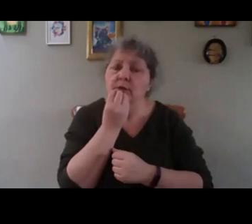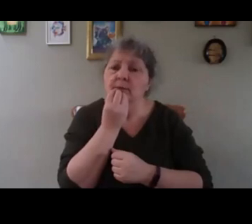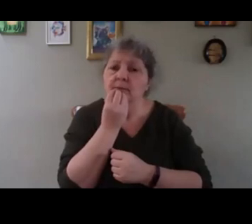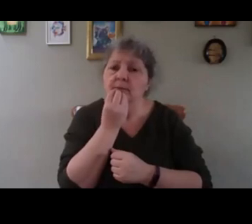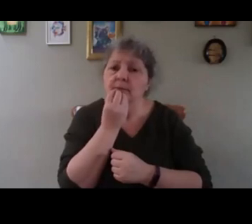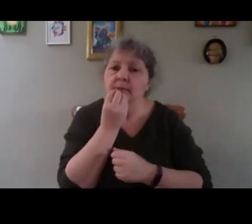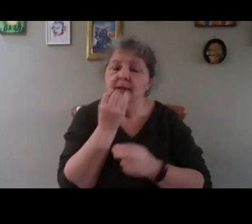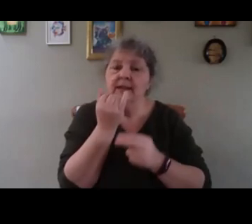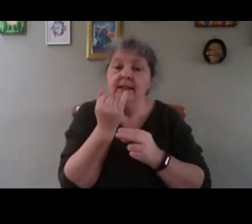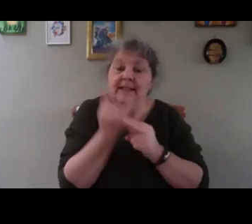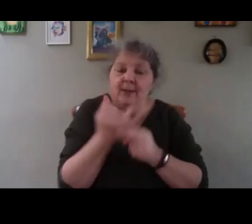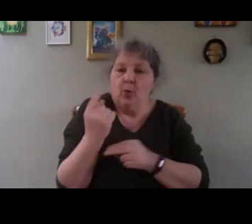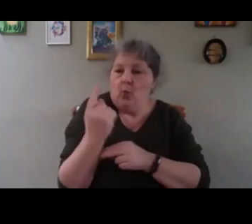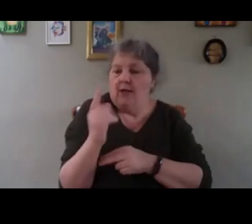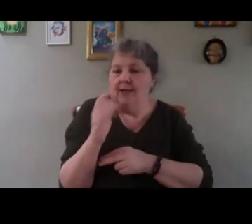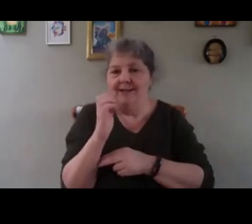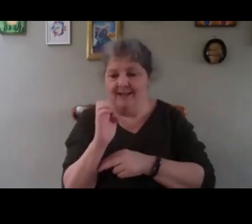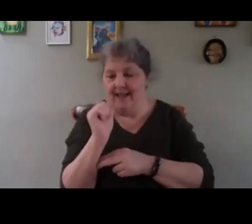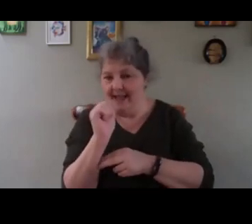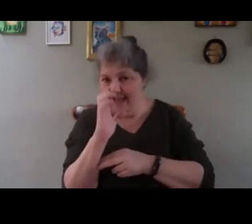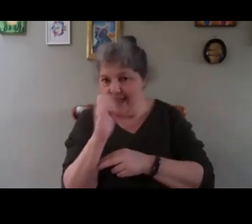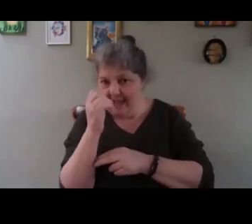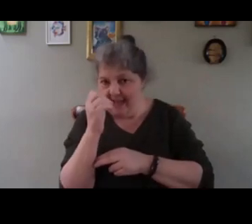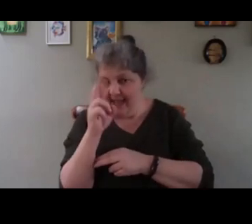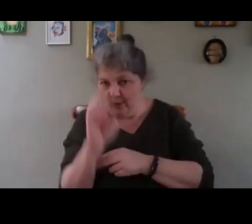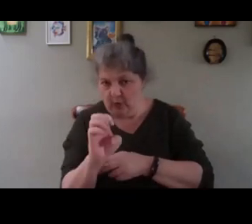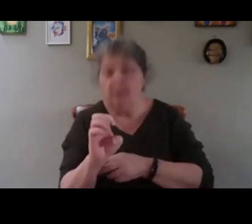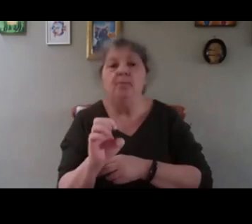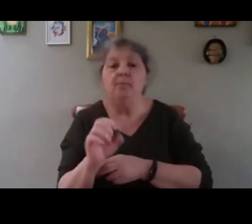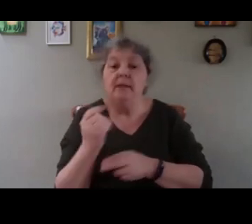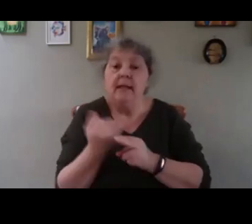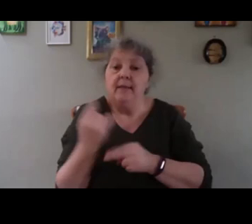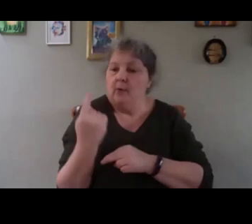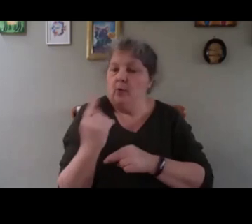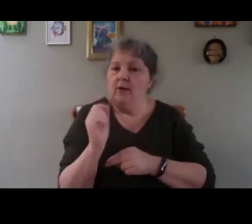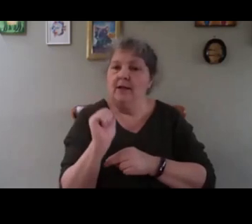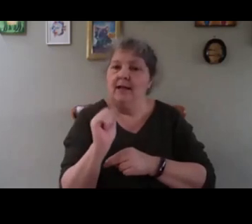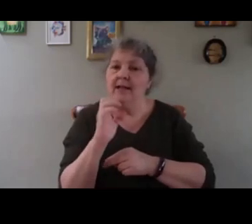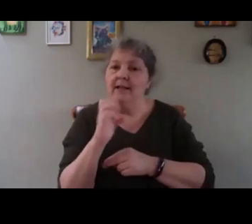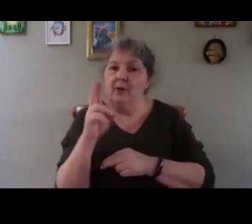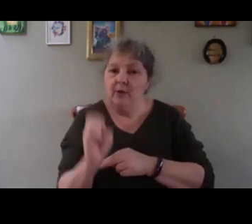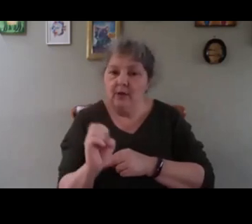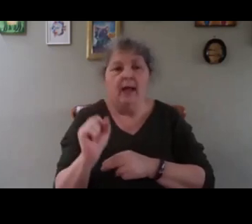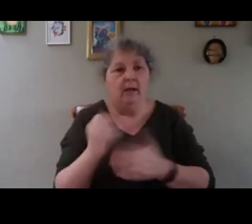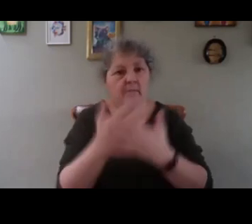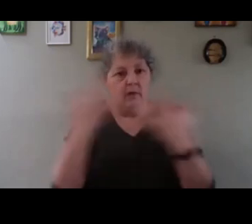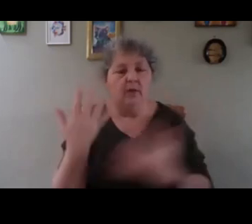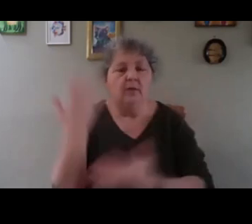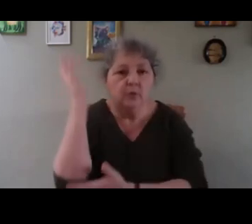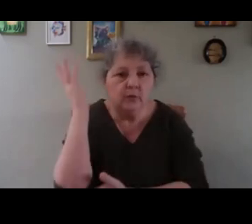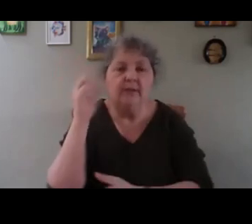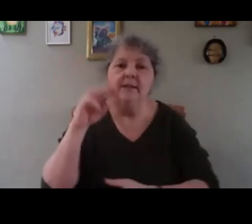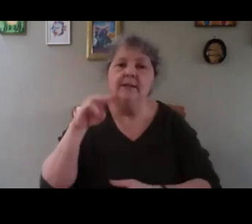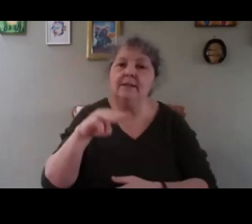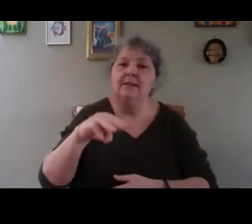one acre. And in this one acre, I have a lot of trees, have meadow, I